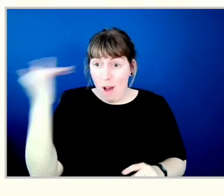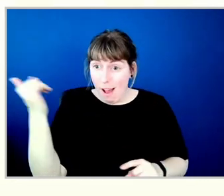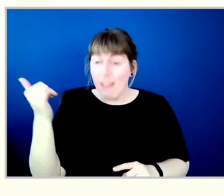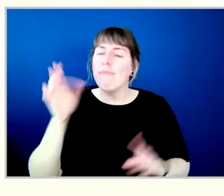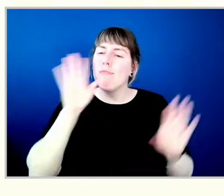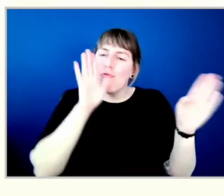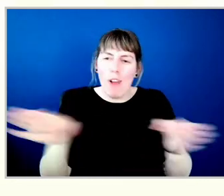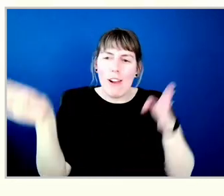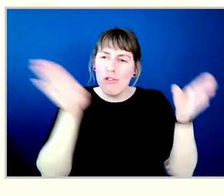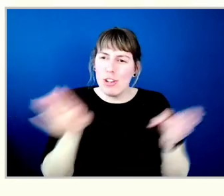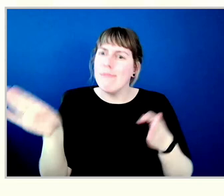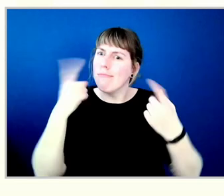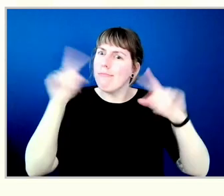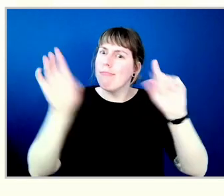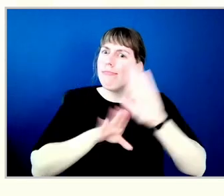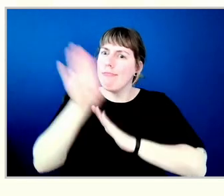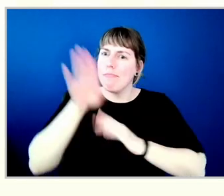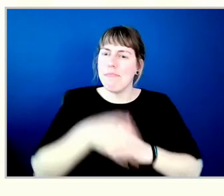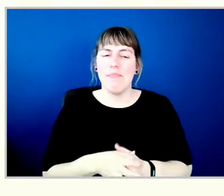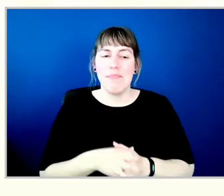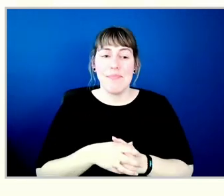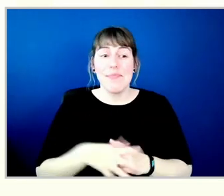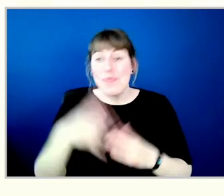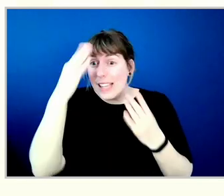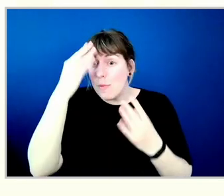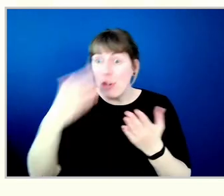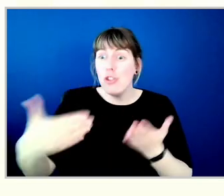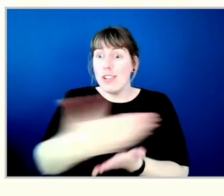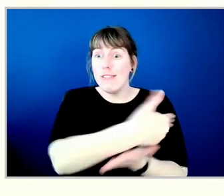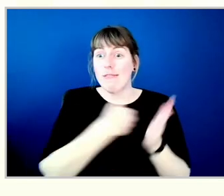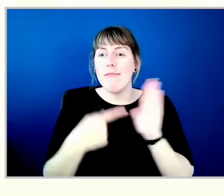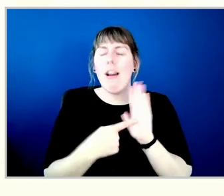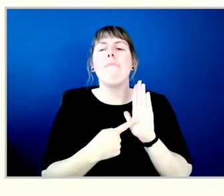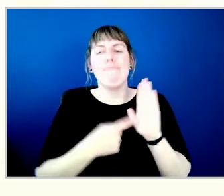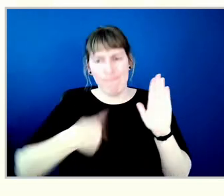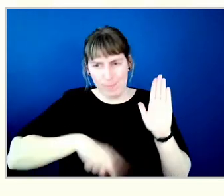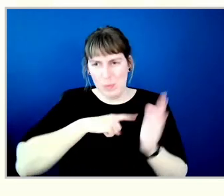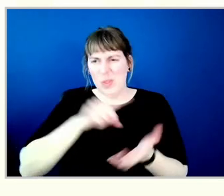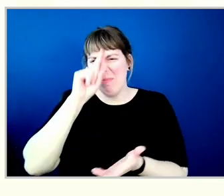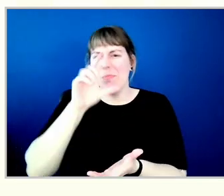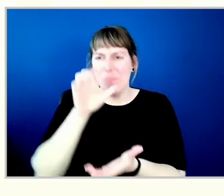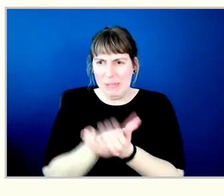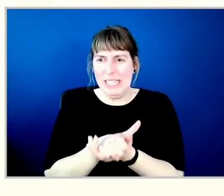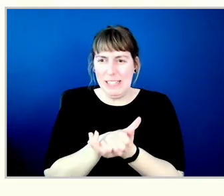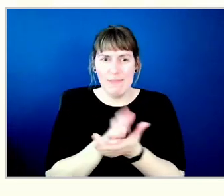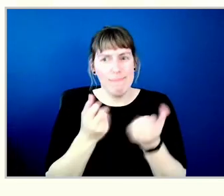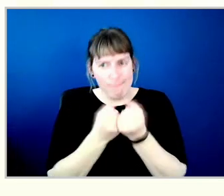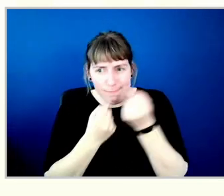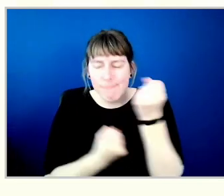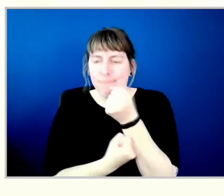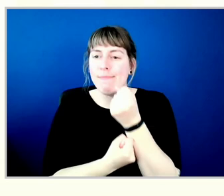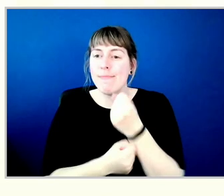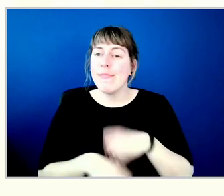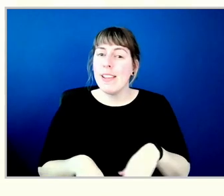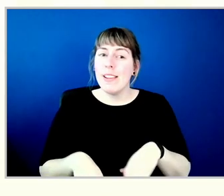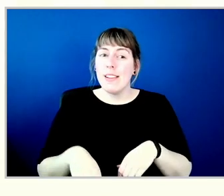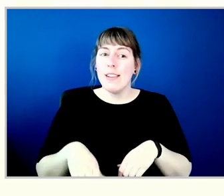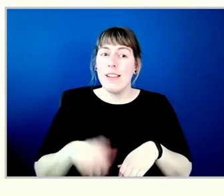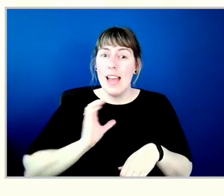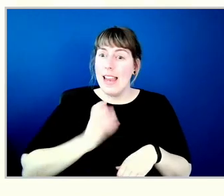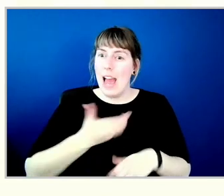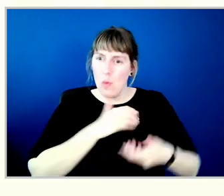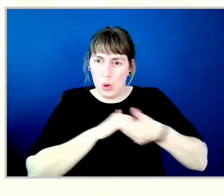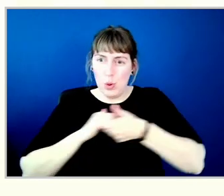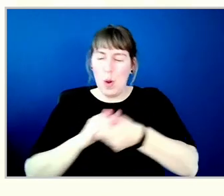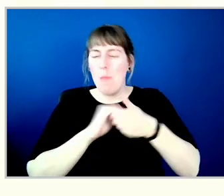working. The data we're seeing makes us believe strongly in our fundamentals and in our unique triple bottom line cooperative business